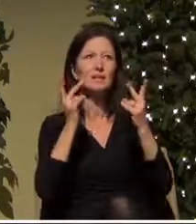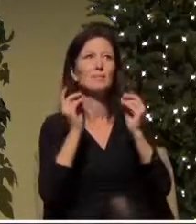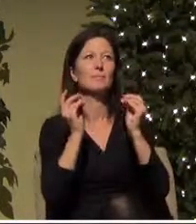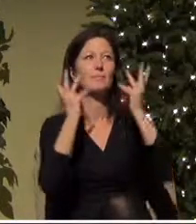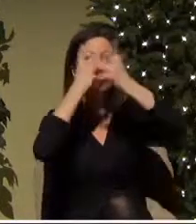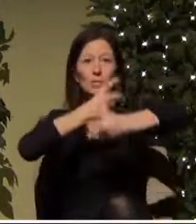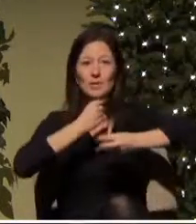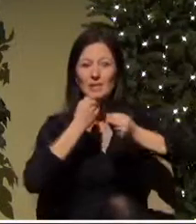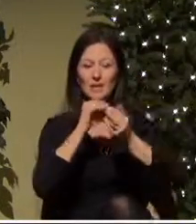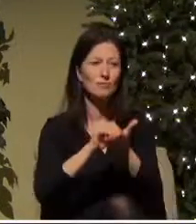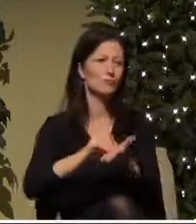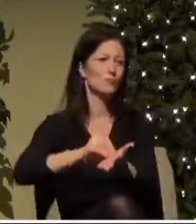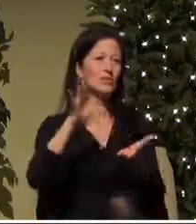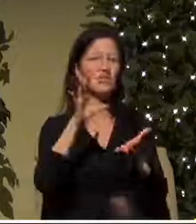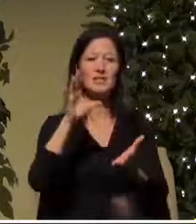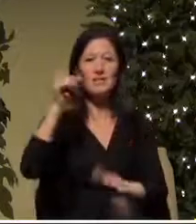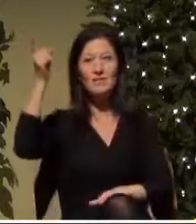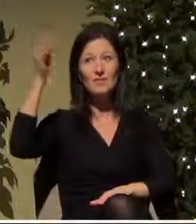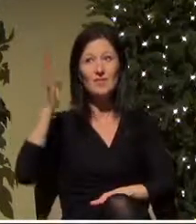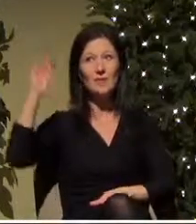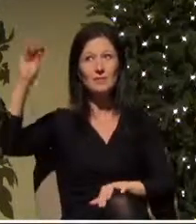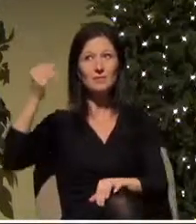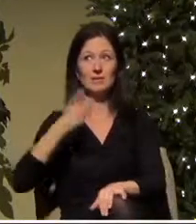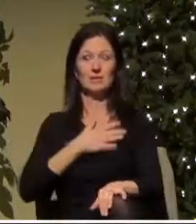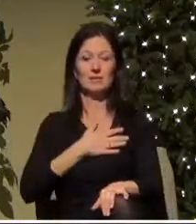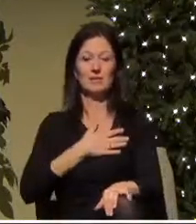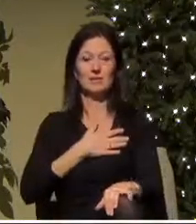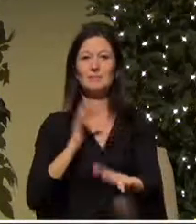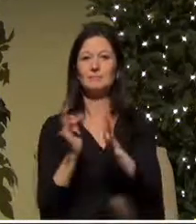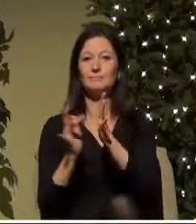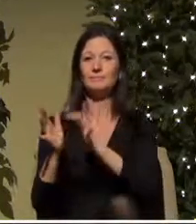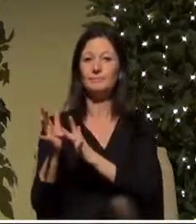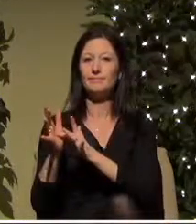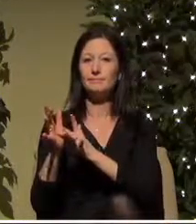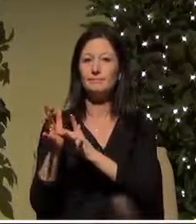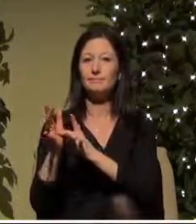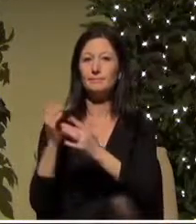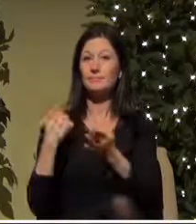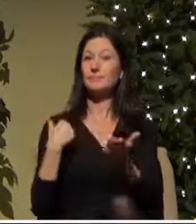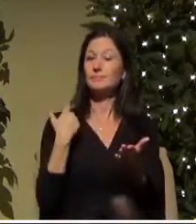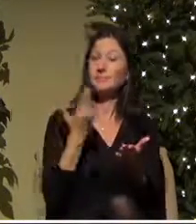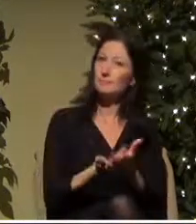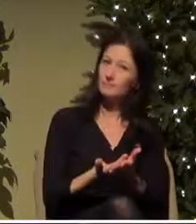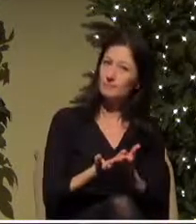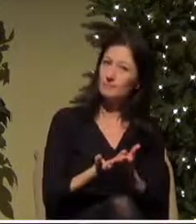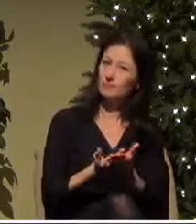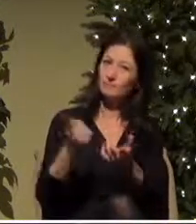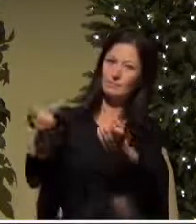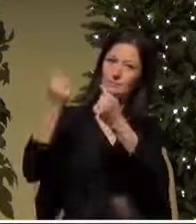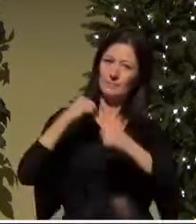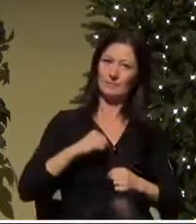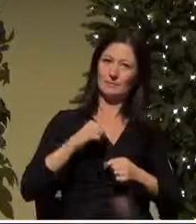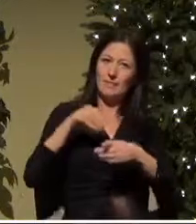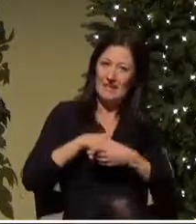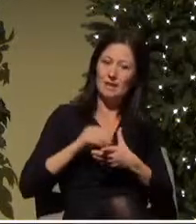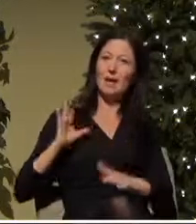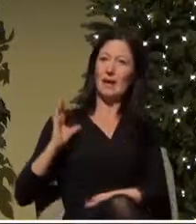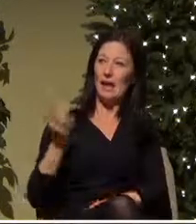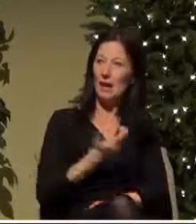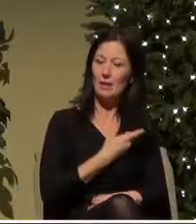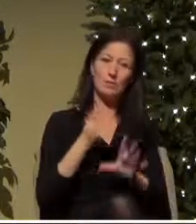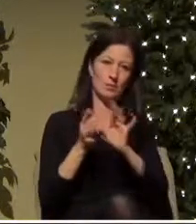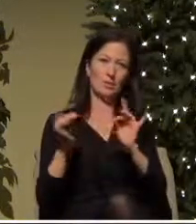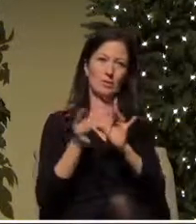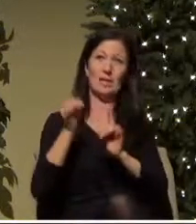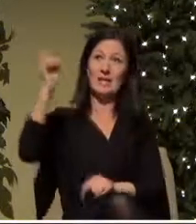God's grace of Jesus who comes into our story of Jesus who comes into the world